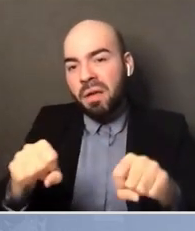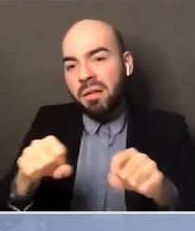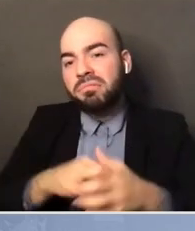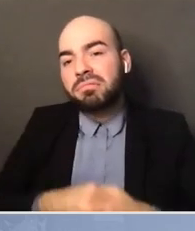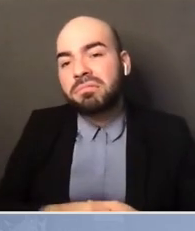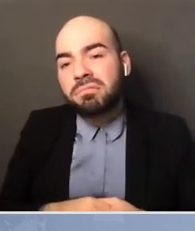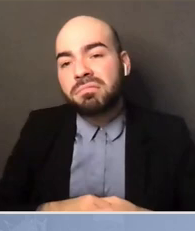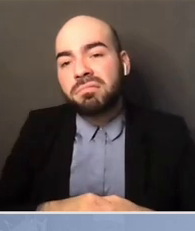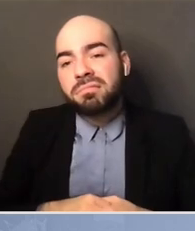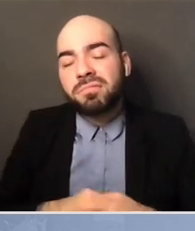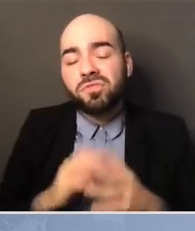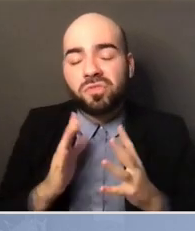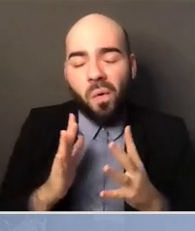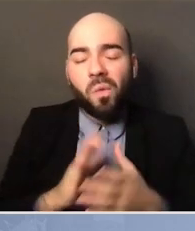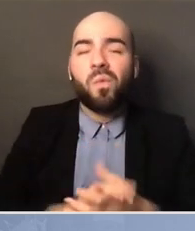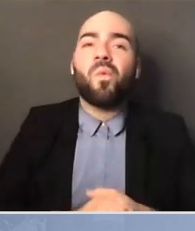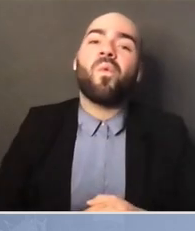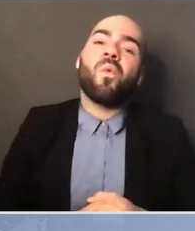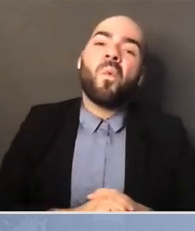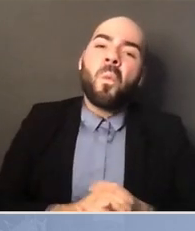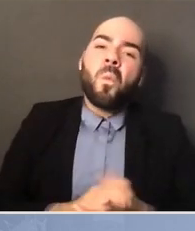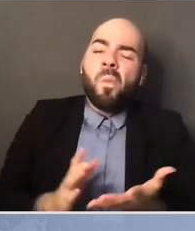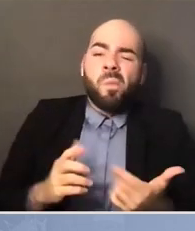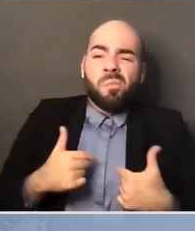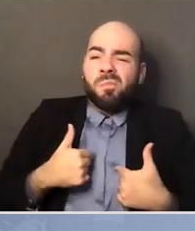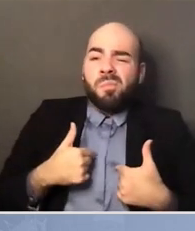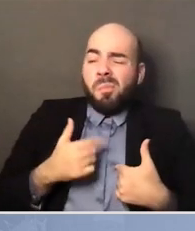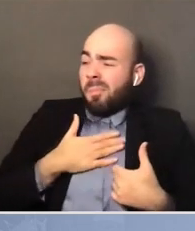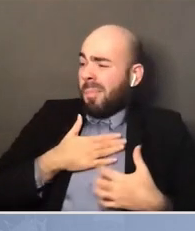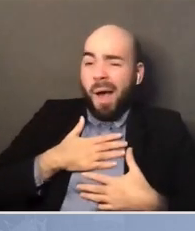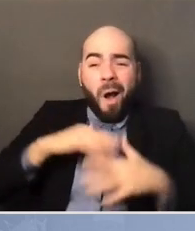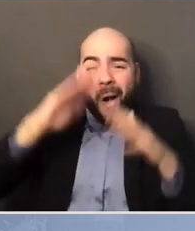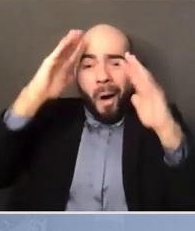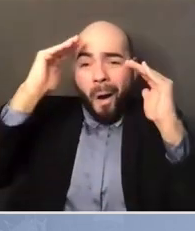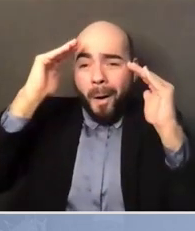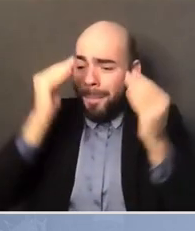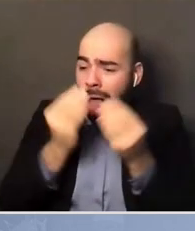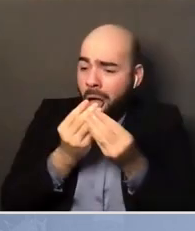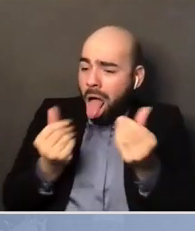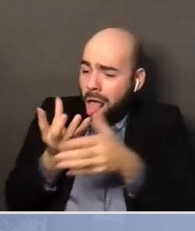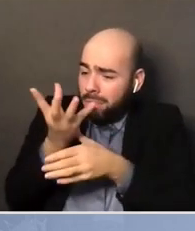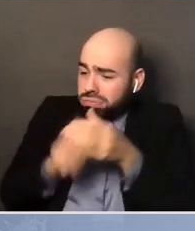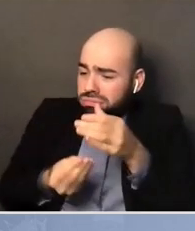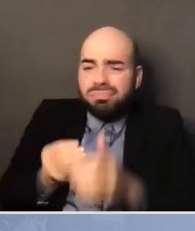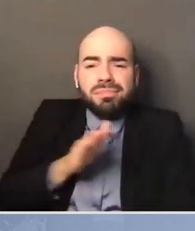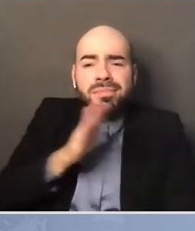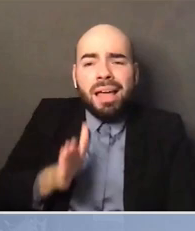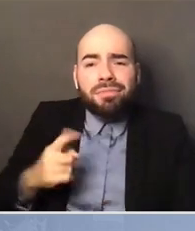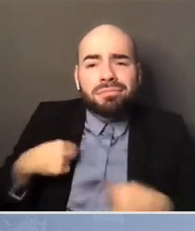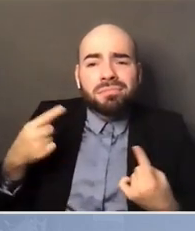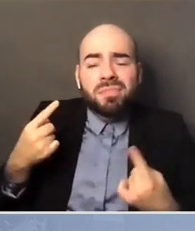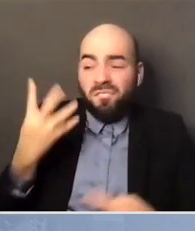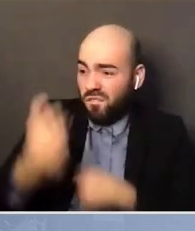And so I've never lost hope over these last four years. I've been mad.